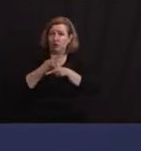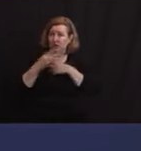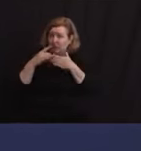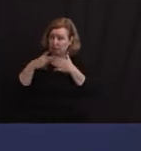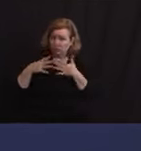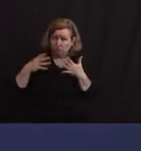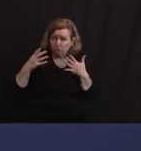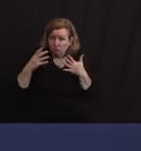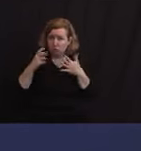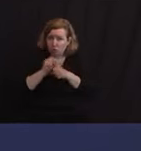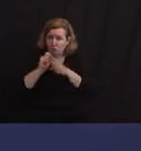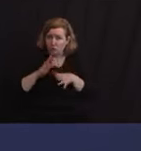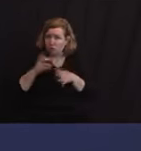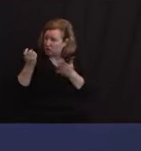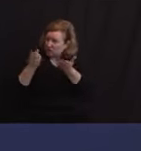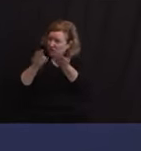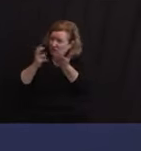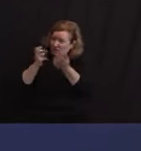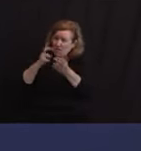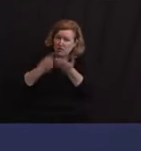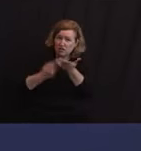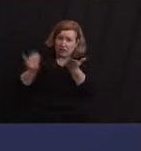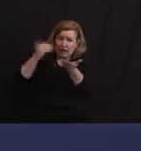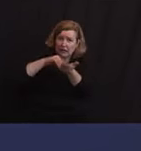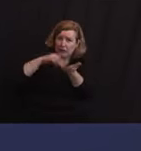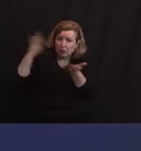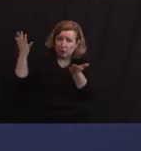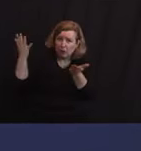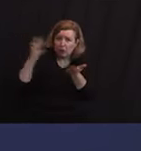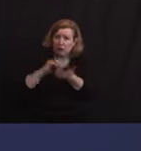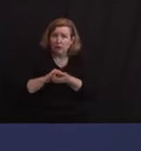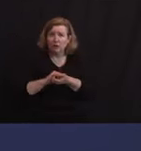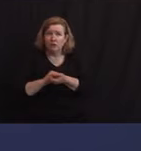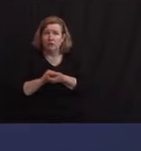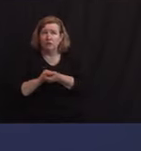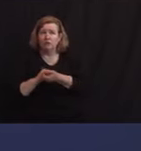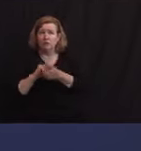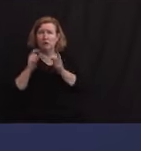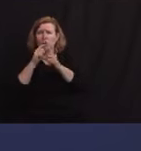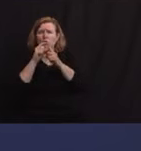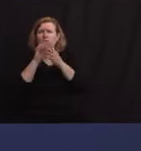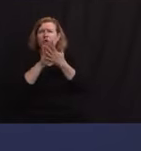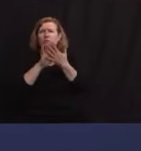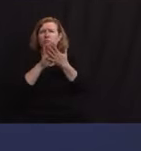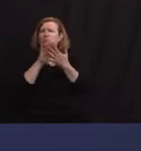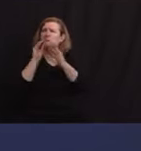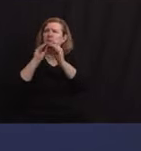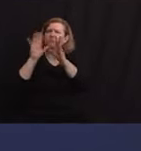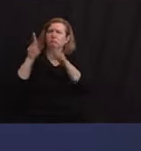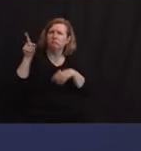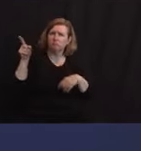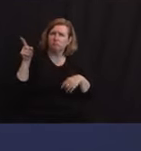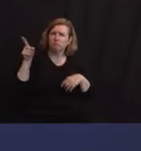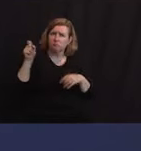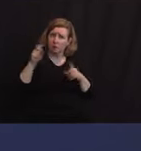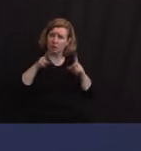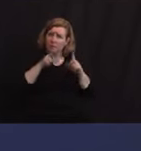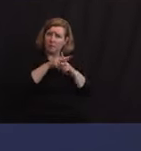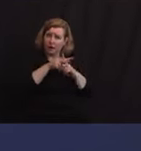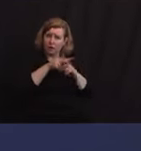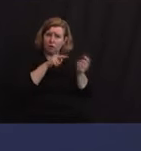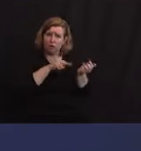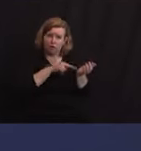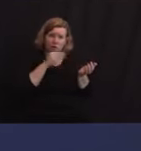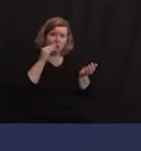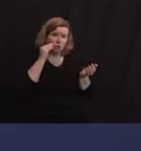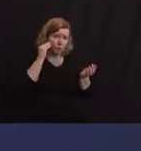issue? And the wording in the bill is a little bit vague. Could that immunity bill apply to nursing homes if they're bad actors like the ones you've talked